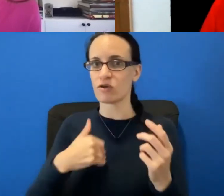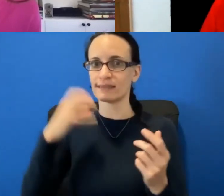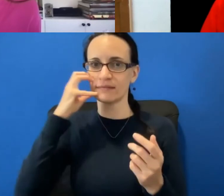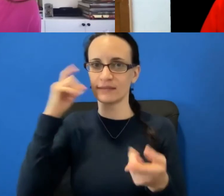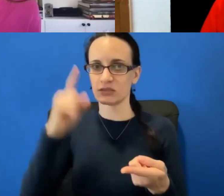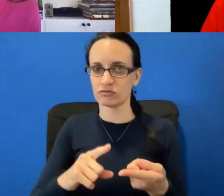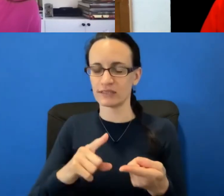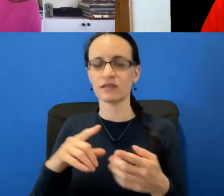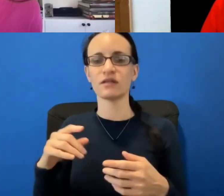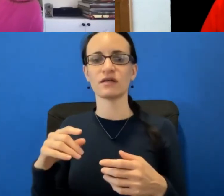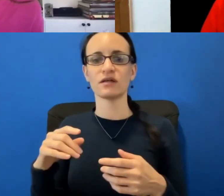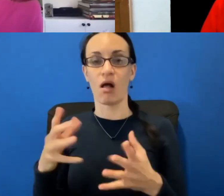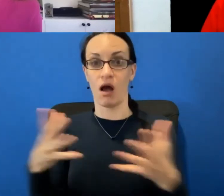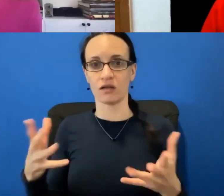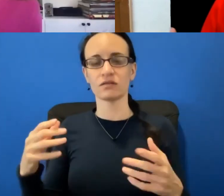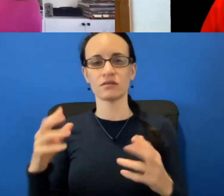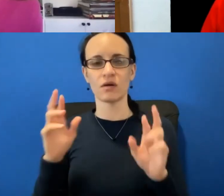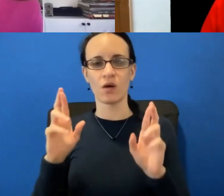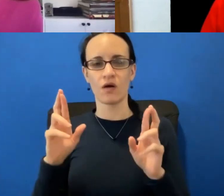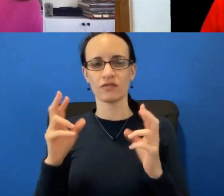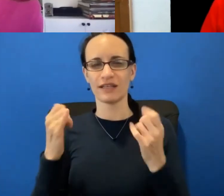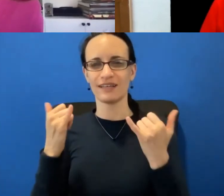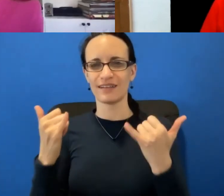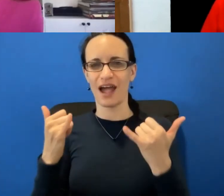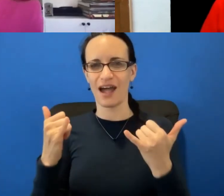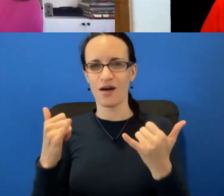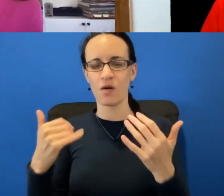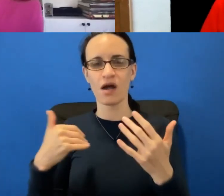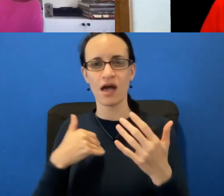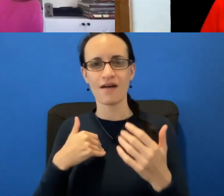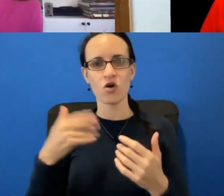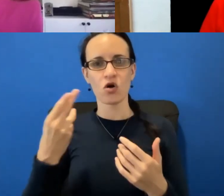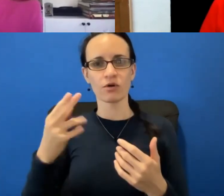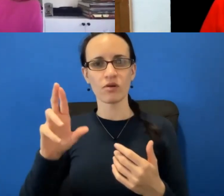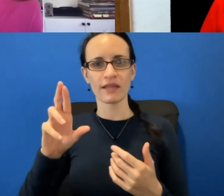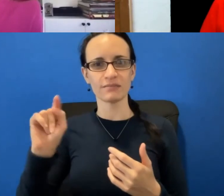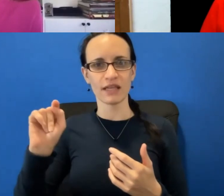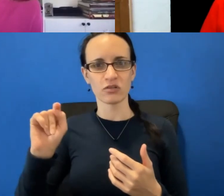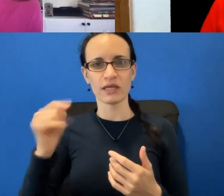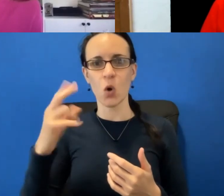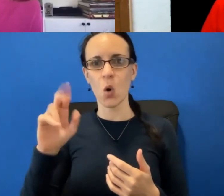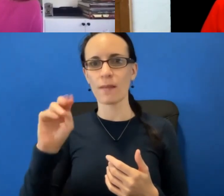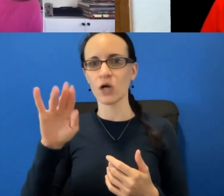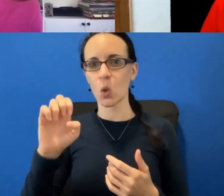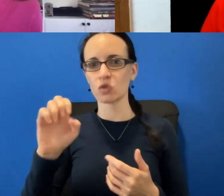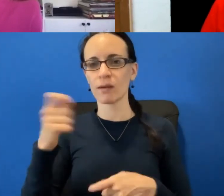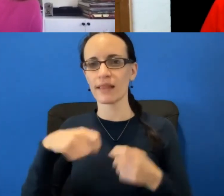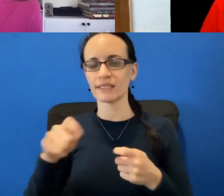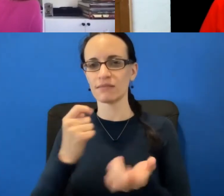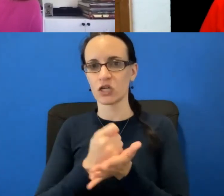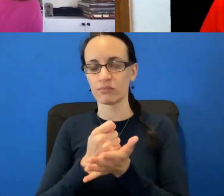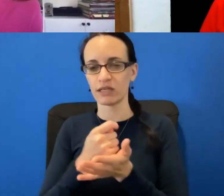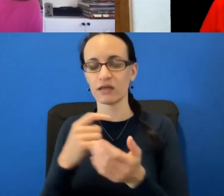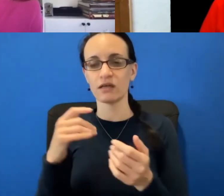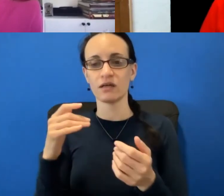much less of that because the exogenous hormone replacement therapy is associated with a somewhat increased risk of breast cancer.